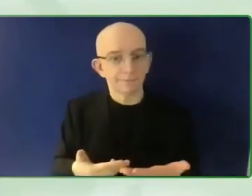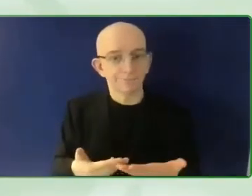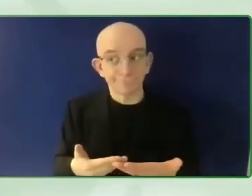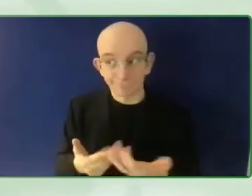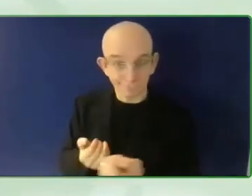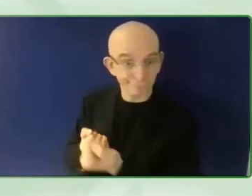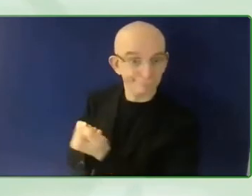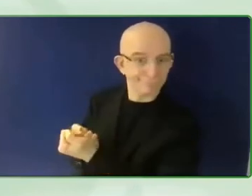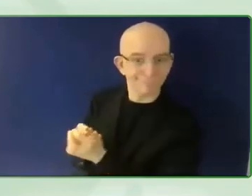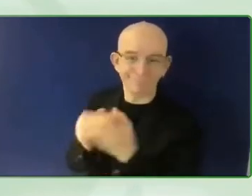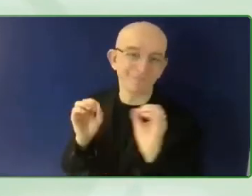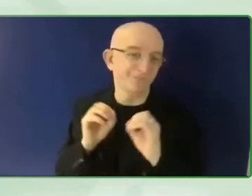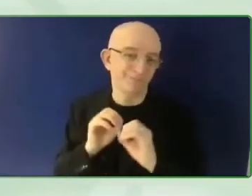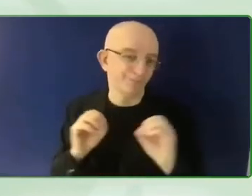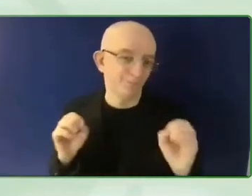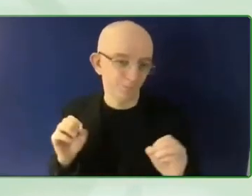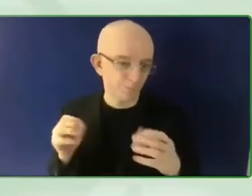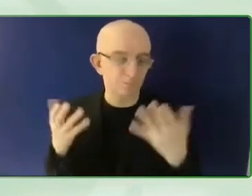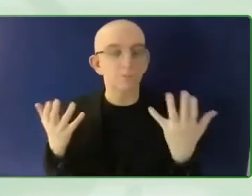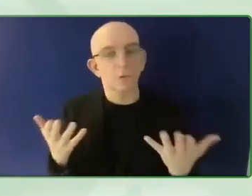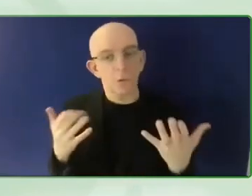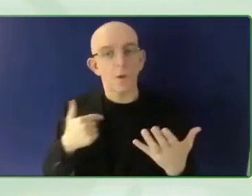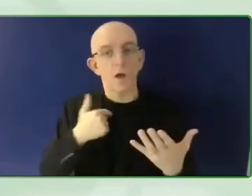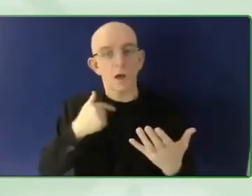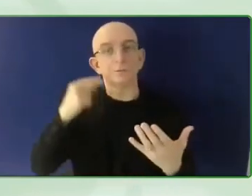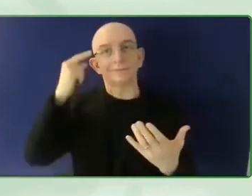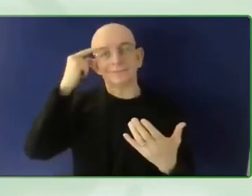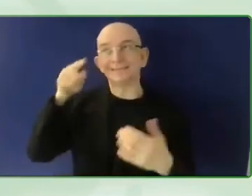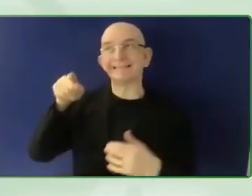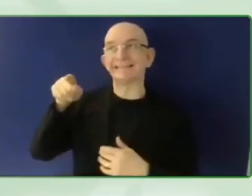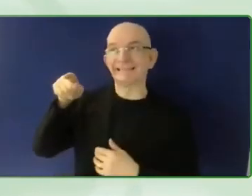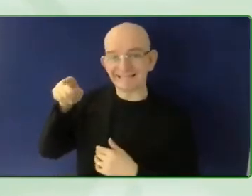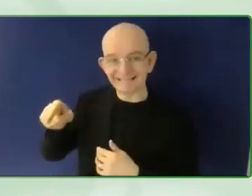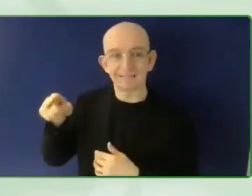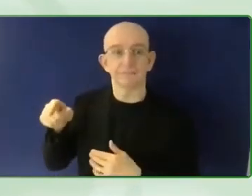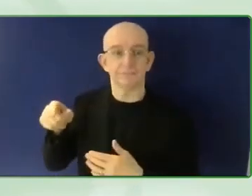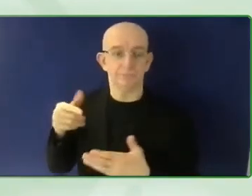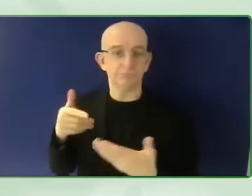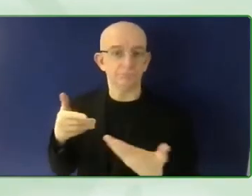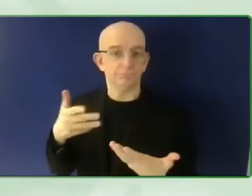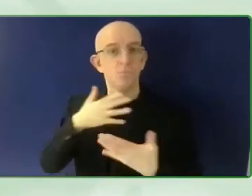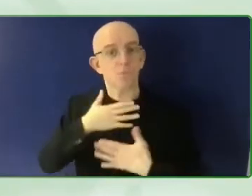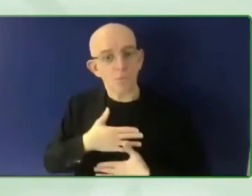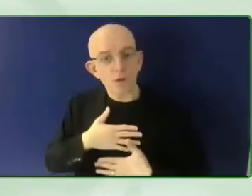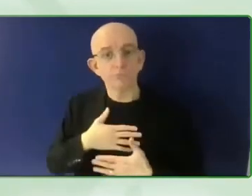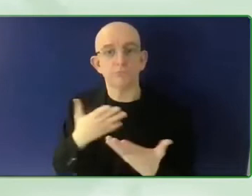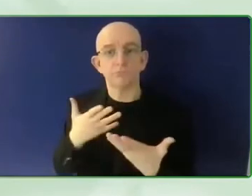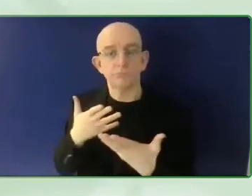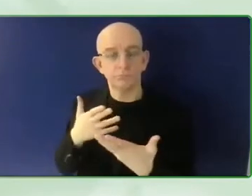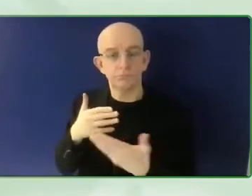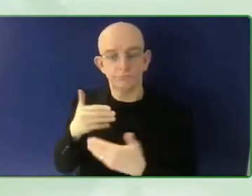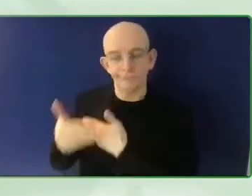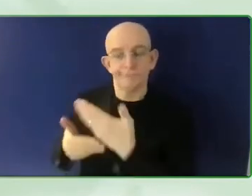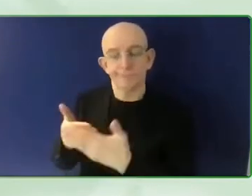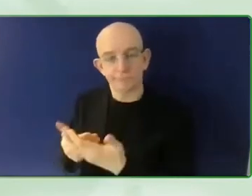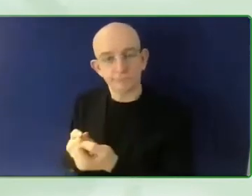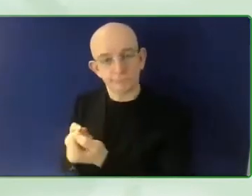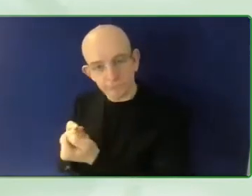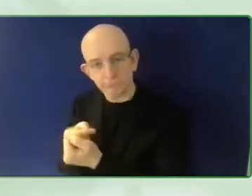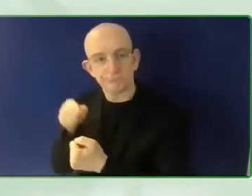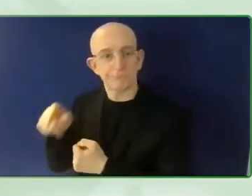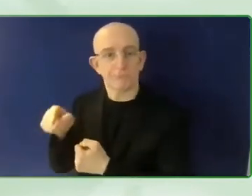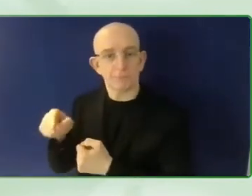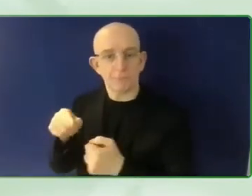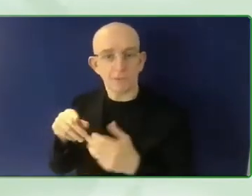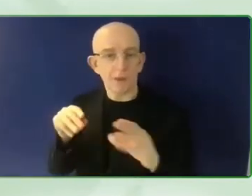patterns, we're seeing at the moment that disabled people are not included in the conversation, certainly not well enough. So we had a